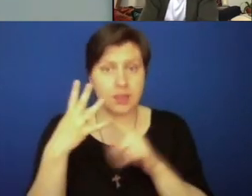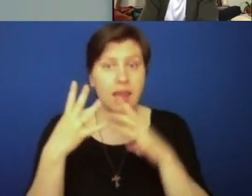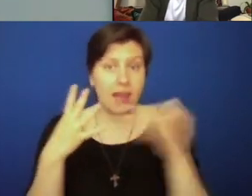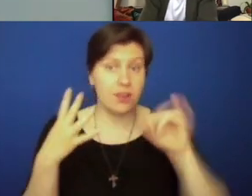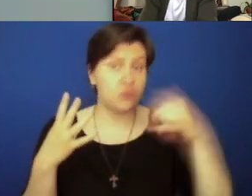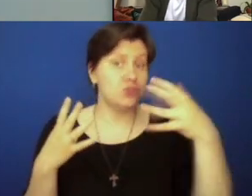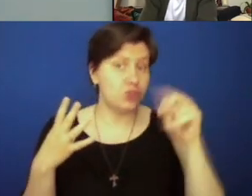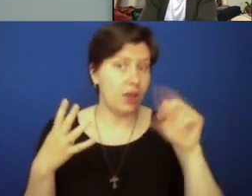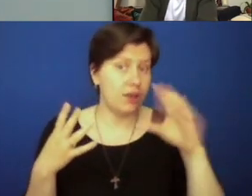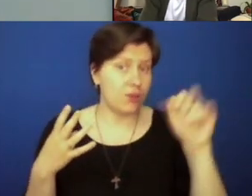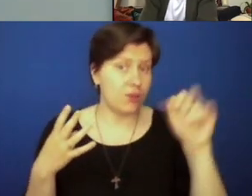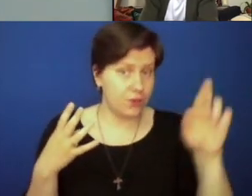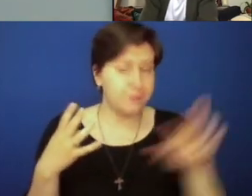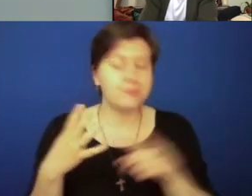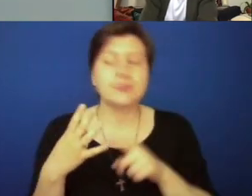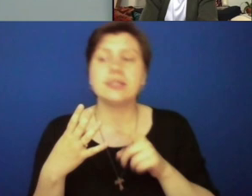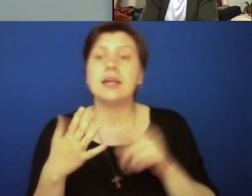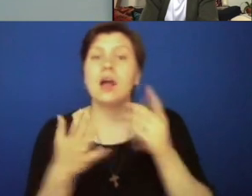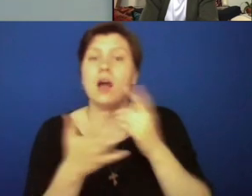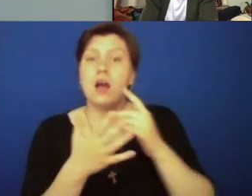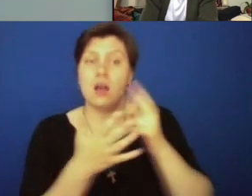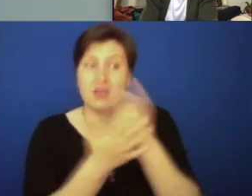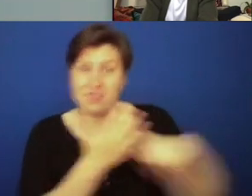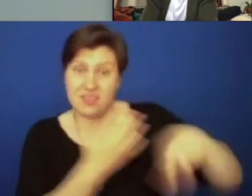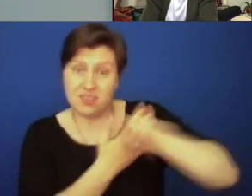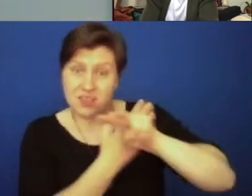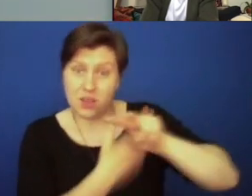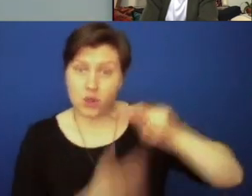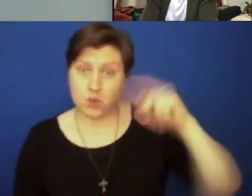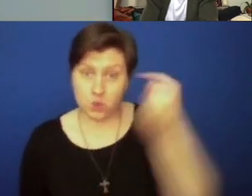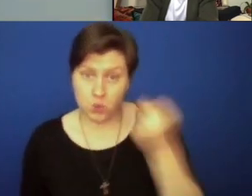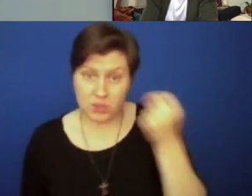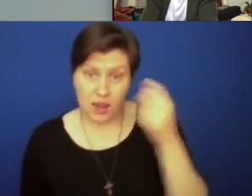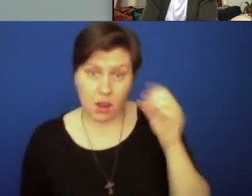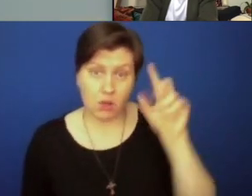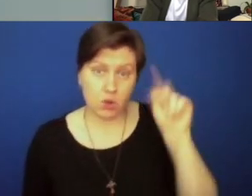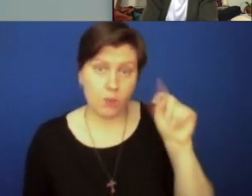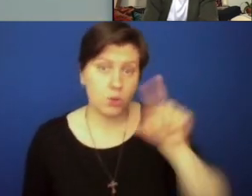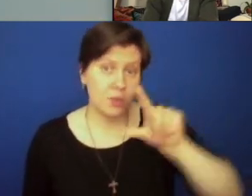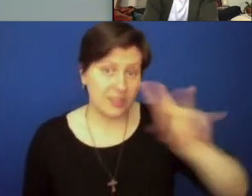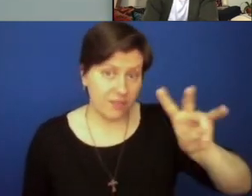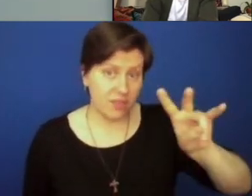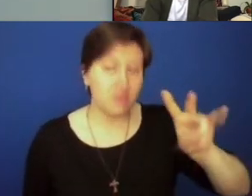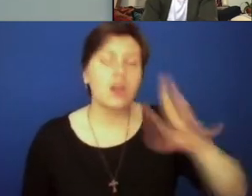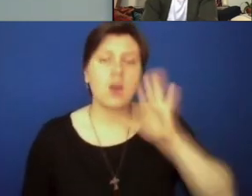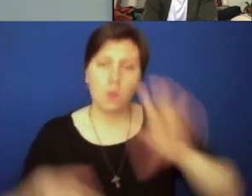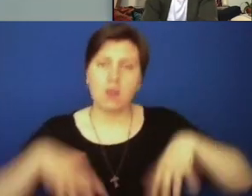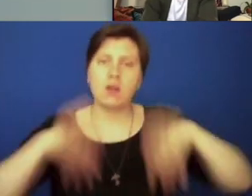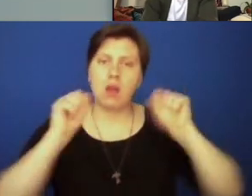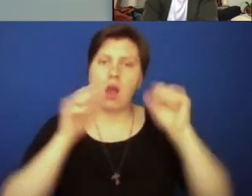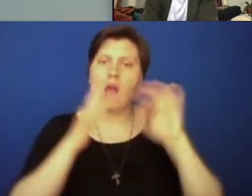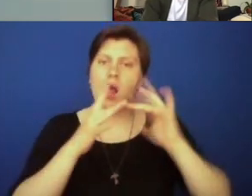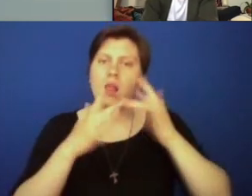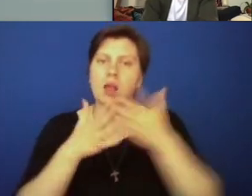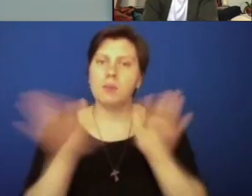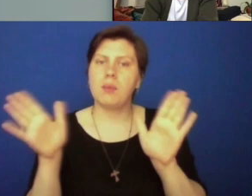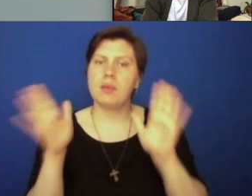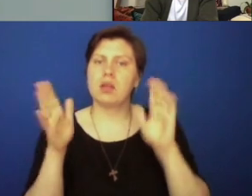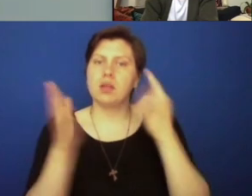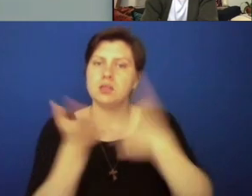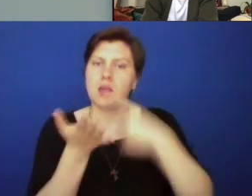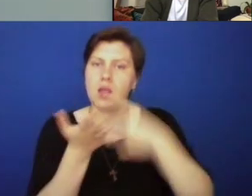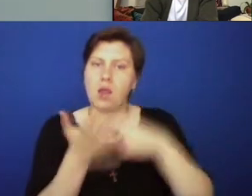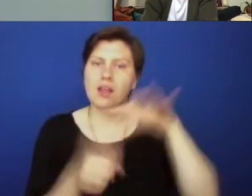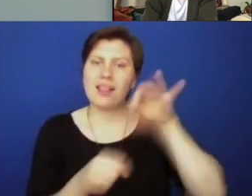own John Carr. And the following week on Tuesday, October the 27th, the Initiative will hold an online public dialogue